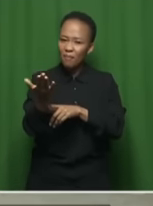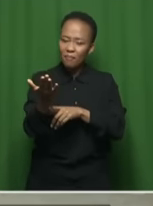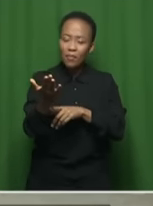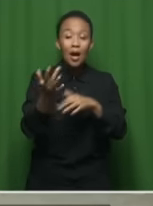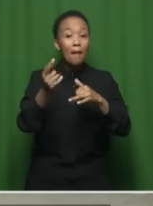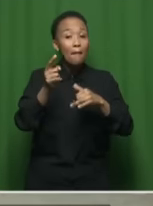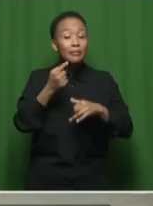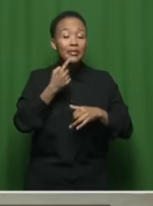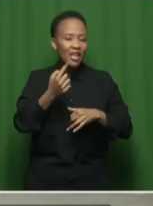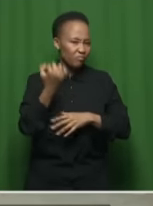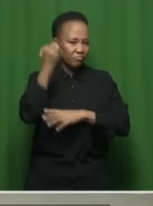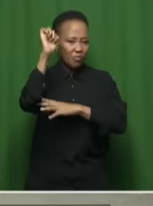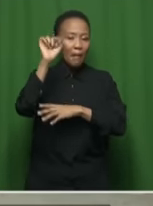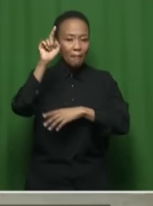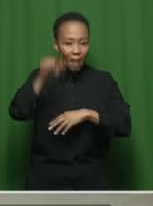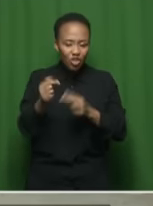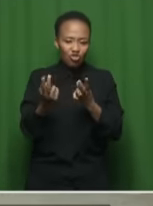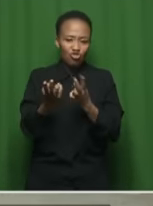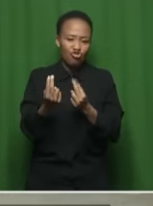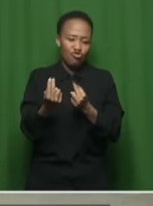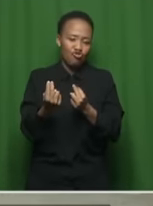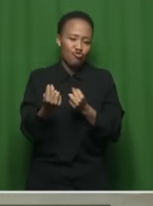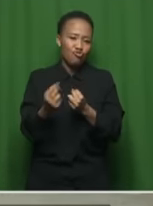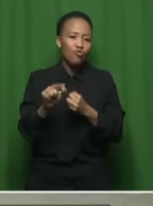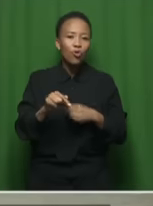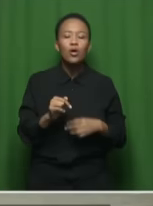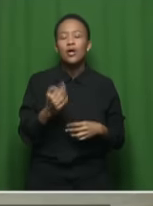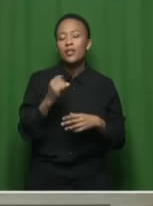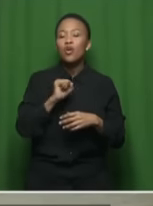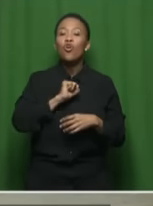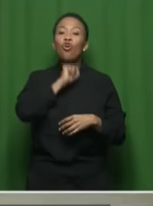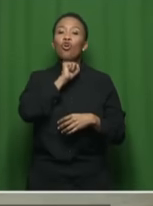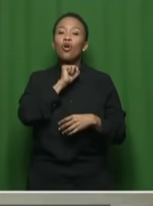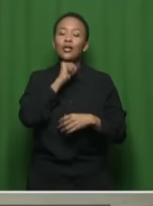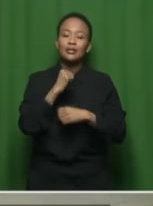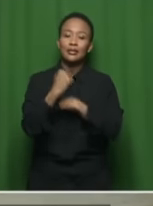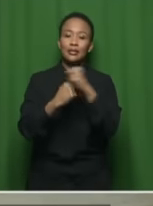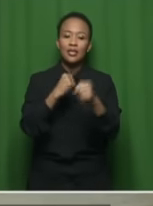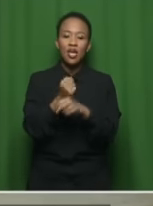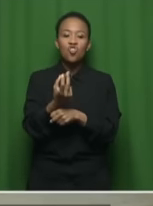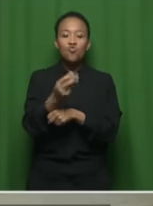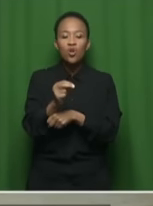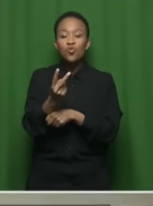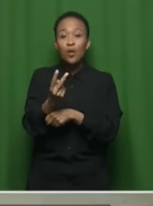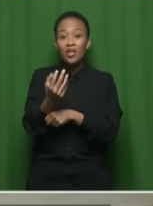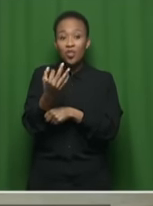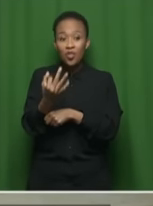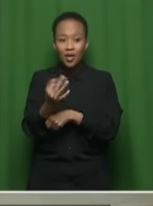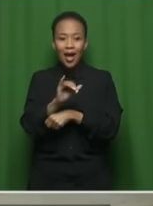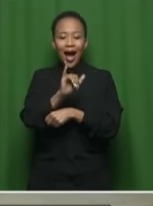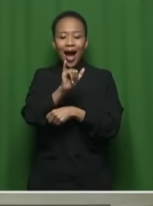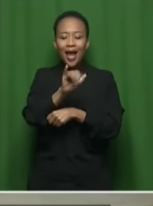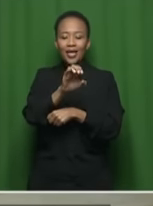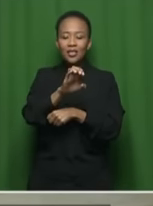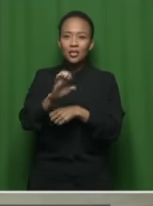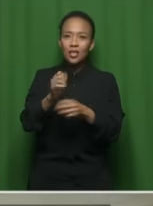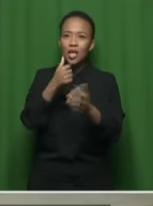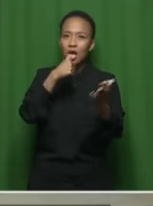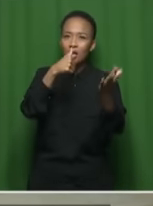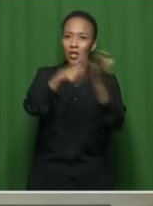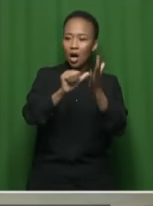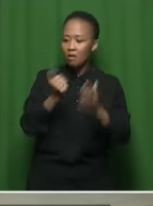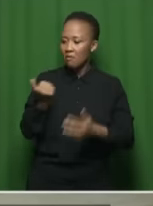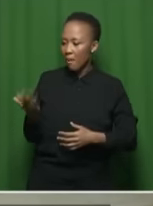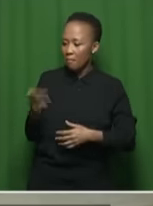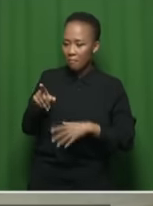on this August 2023 letter, rather, that the IEC wrote to Umkonto Wessezwe, assisting it in